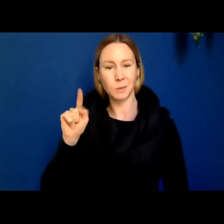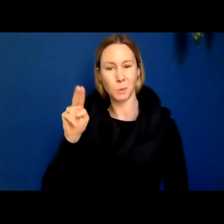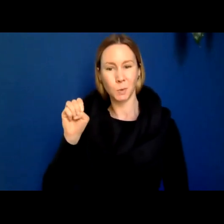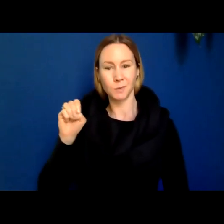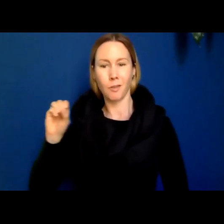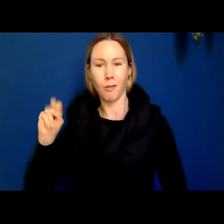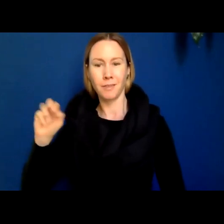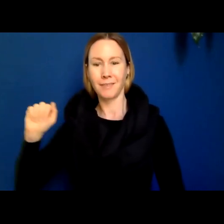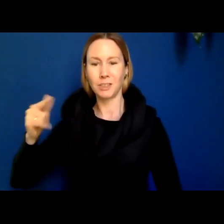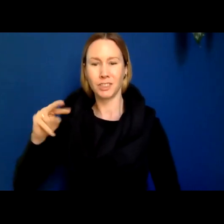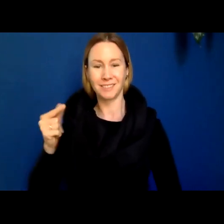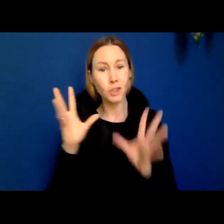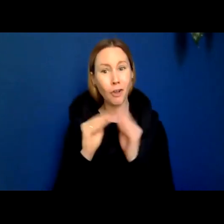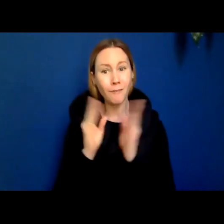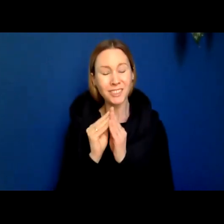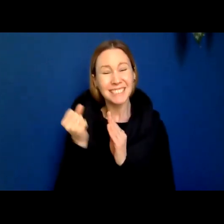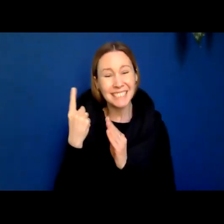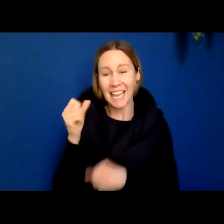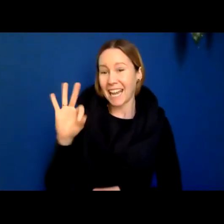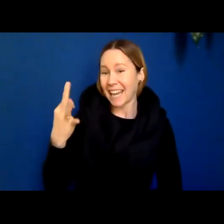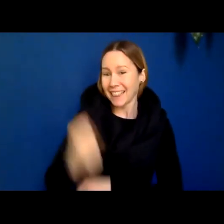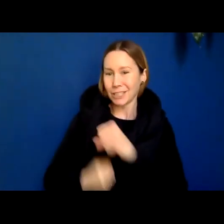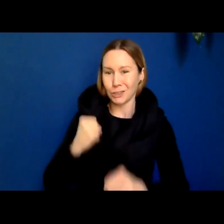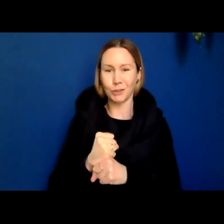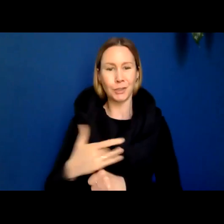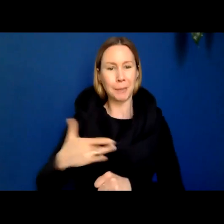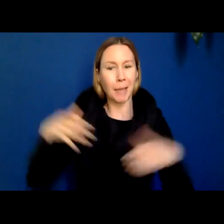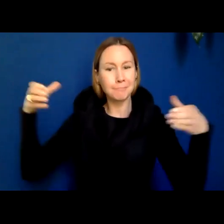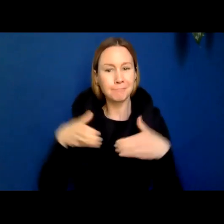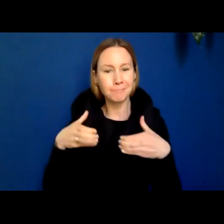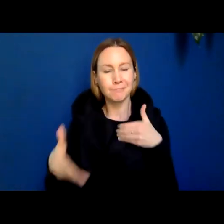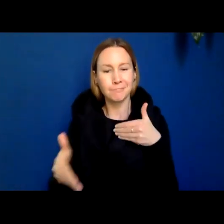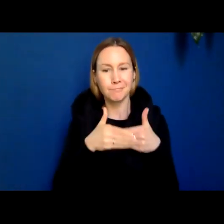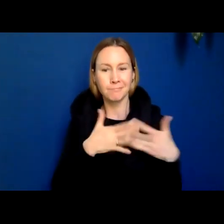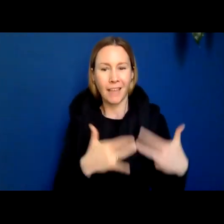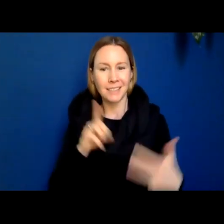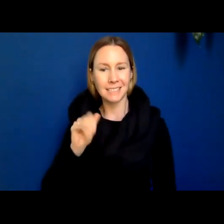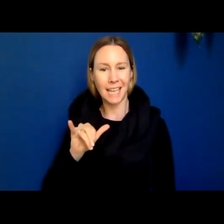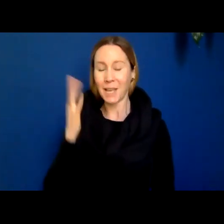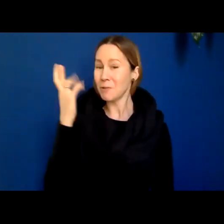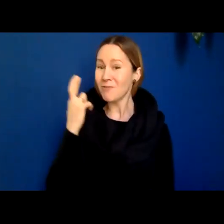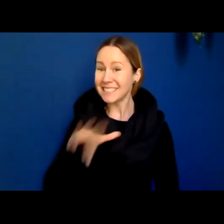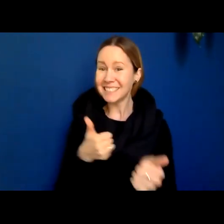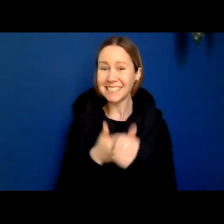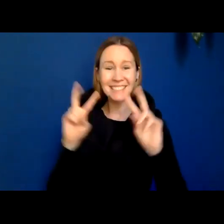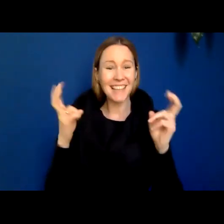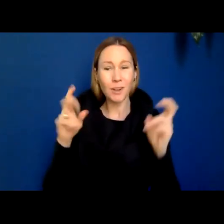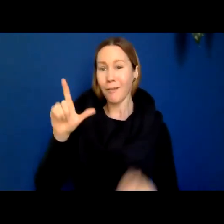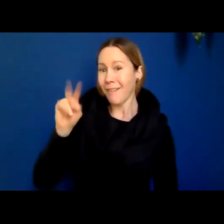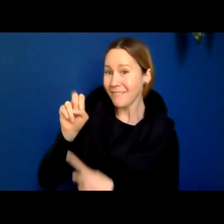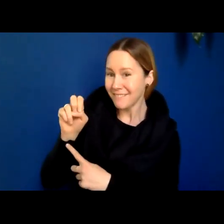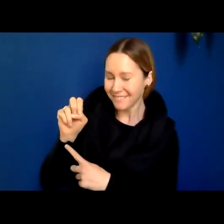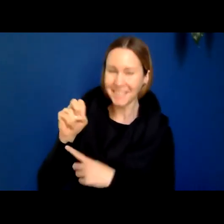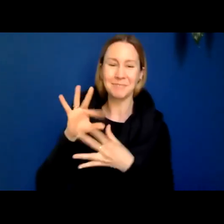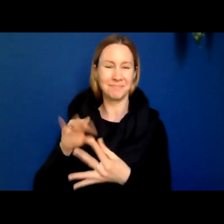year and is held annually around Valentine's Day, hence the title of the conference and the specific talks.